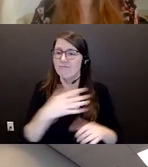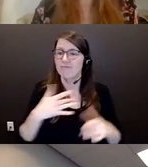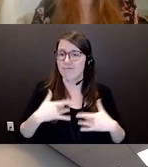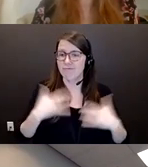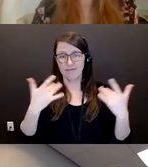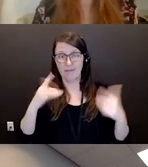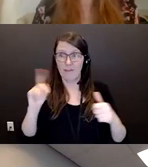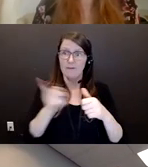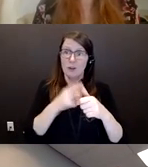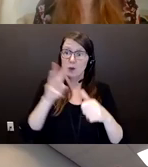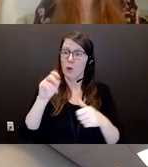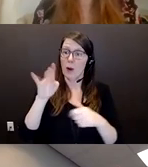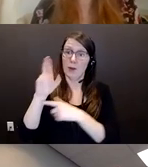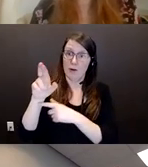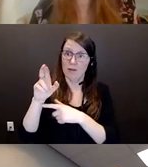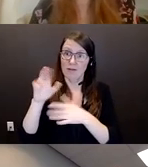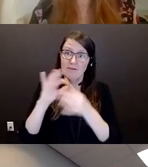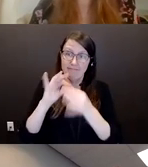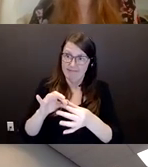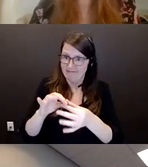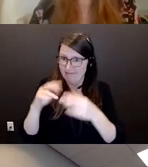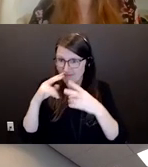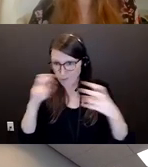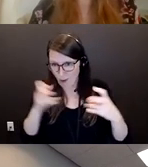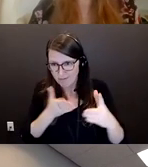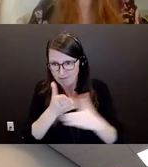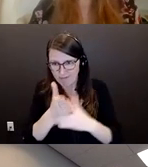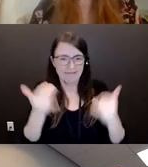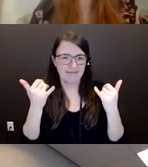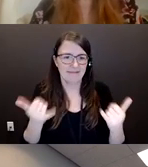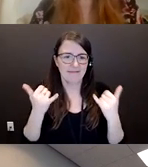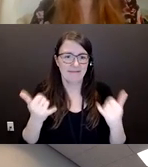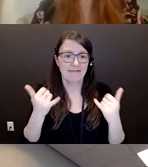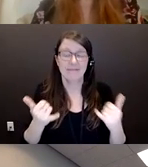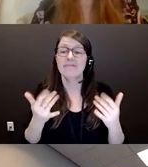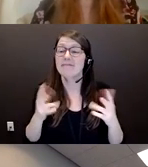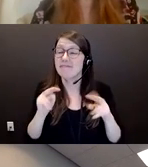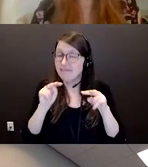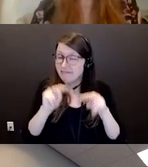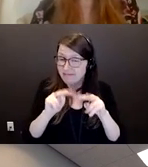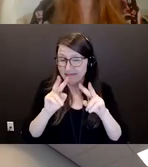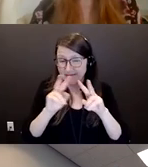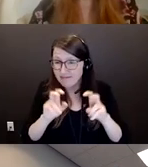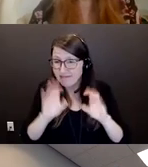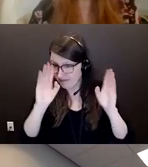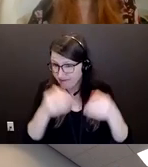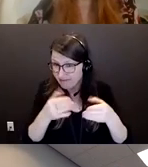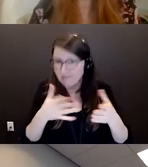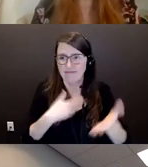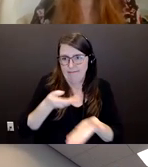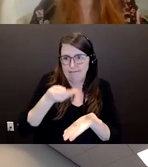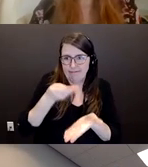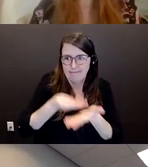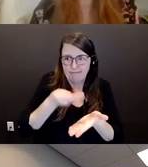today on looking at the financial vulnerability and we have a live sorry a lived